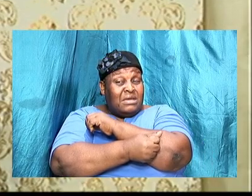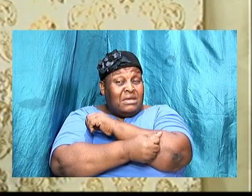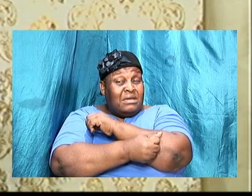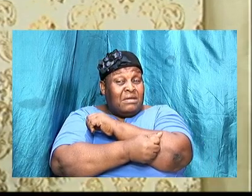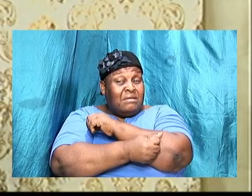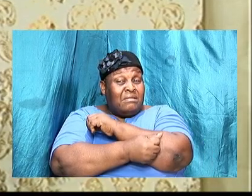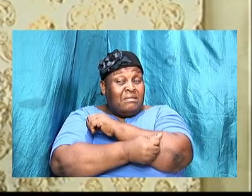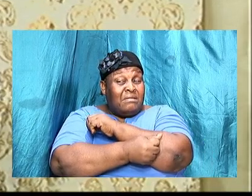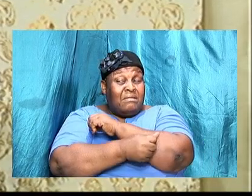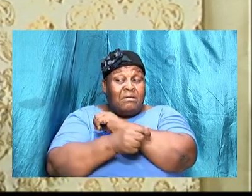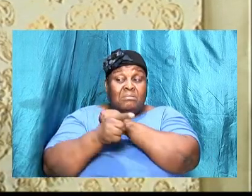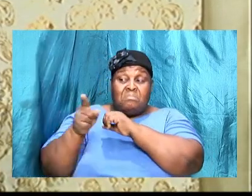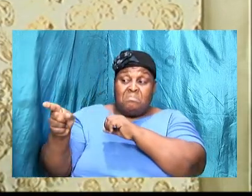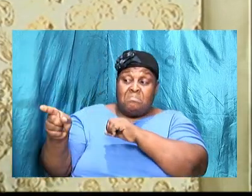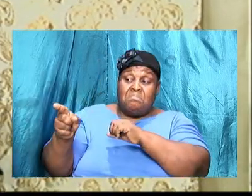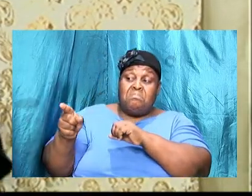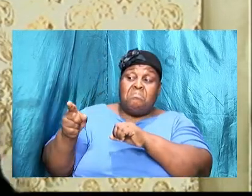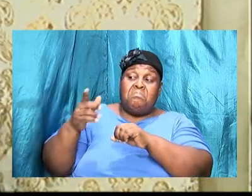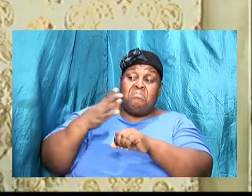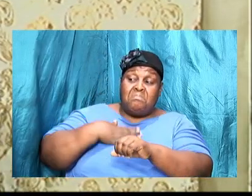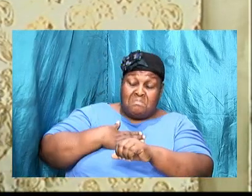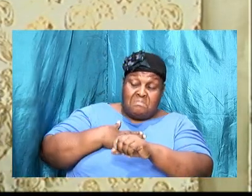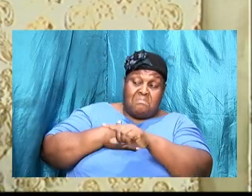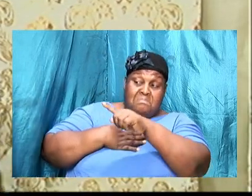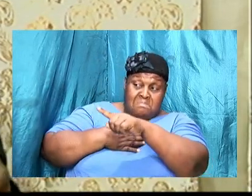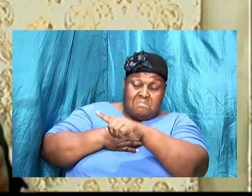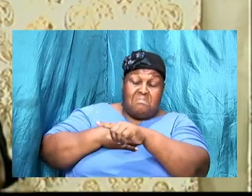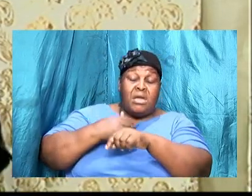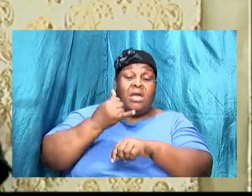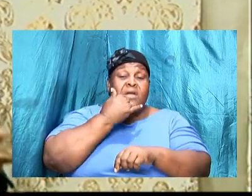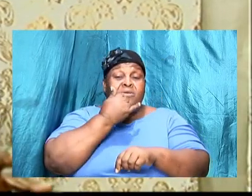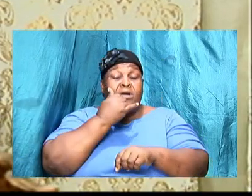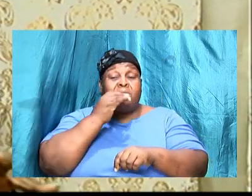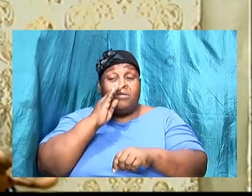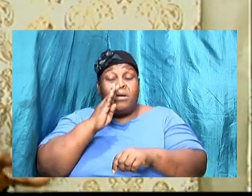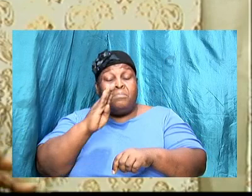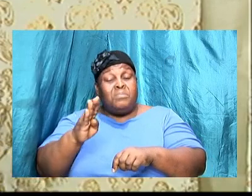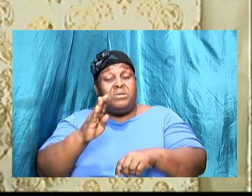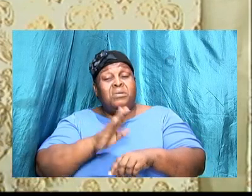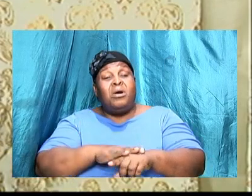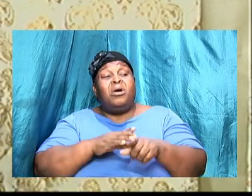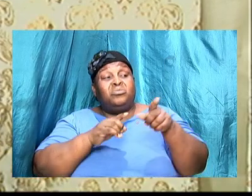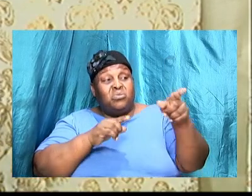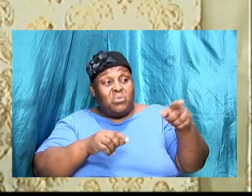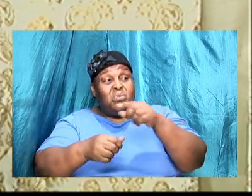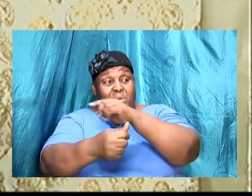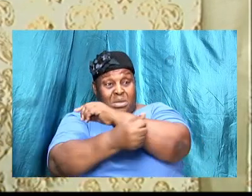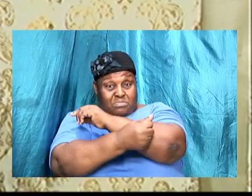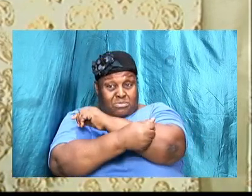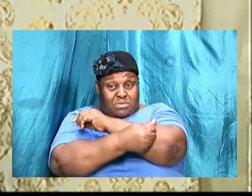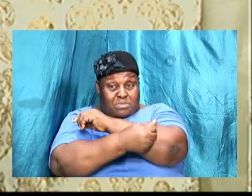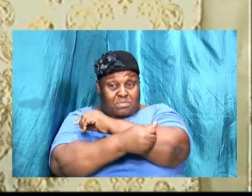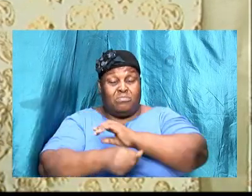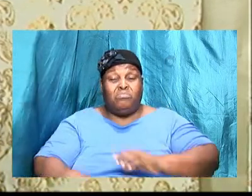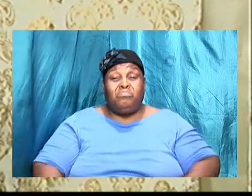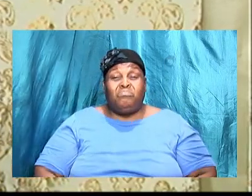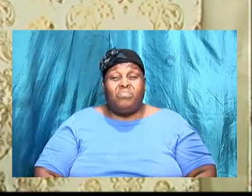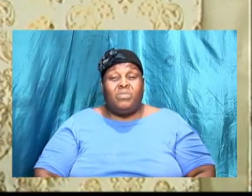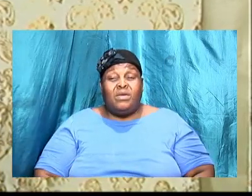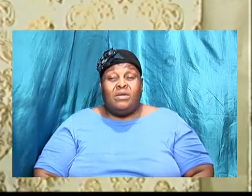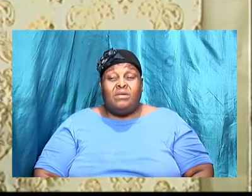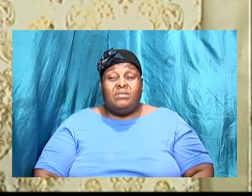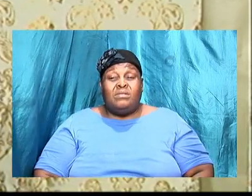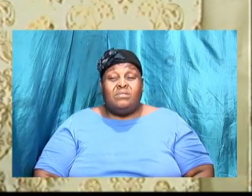do some directing in this I expected you to say let me go back to God she said my